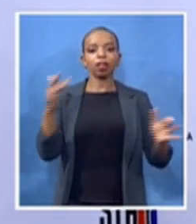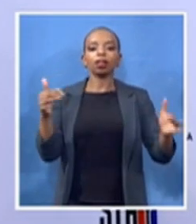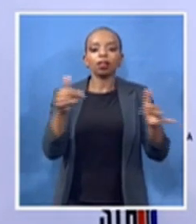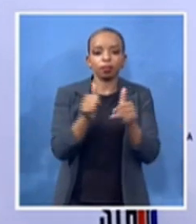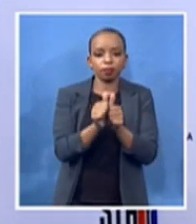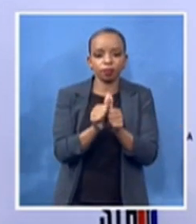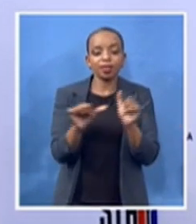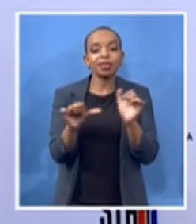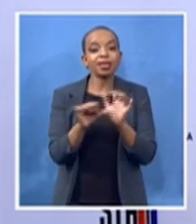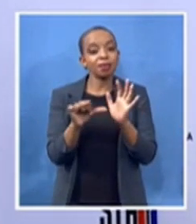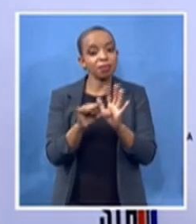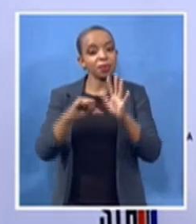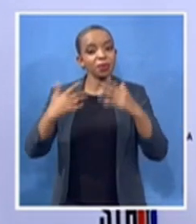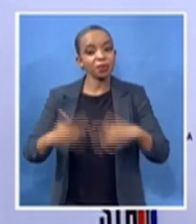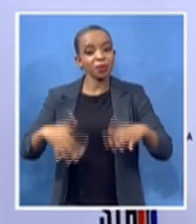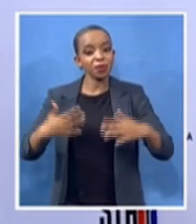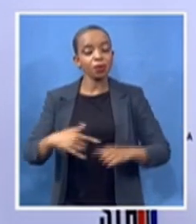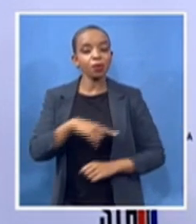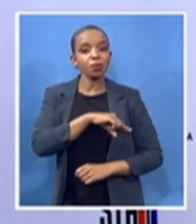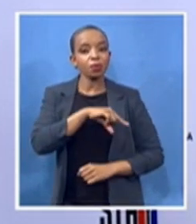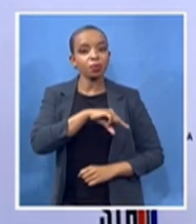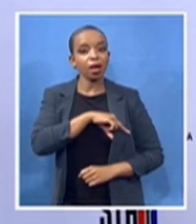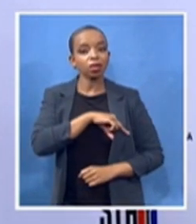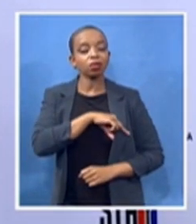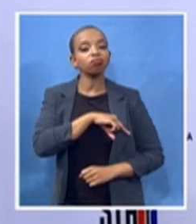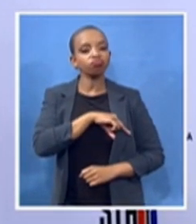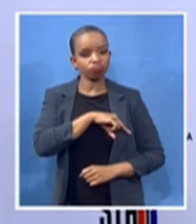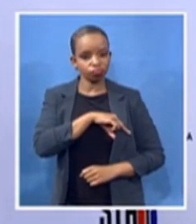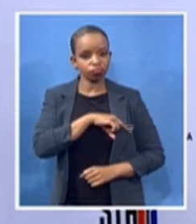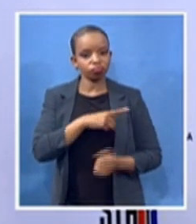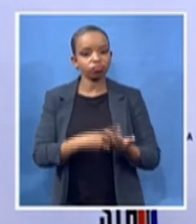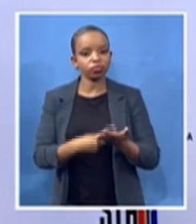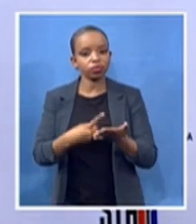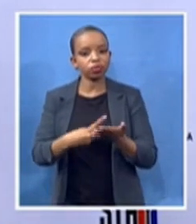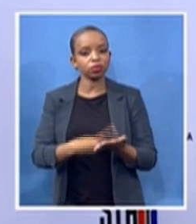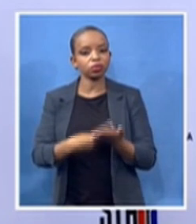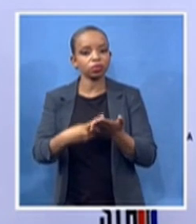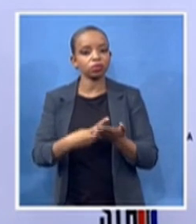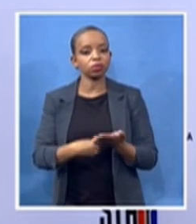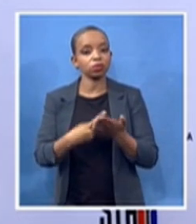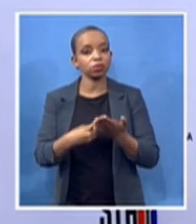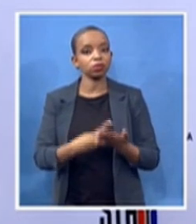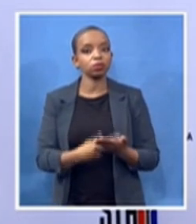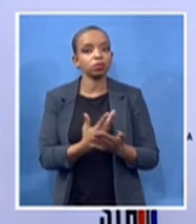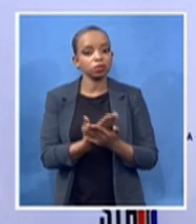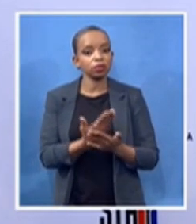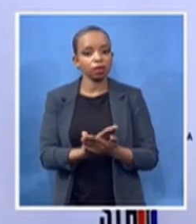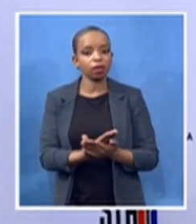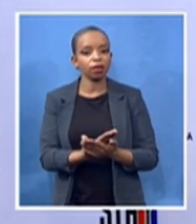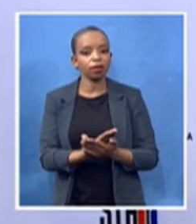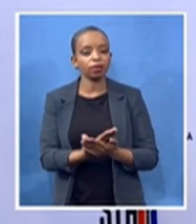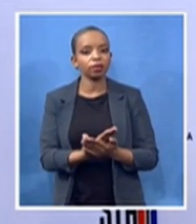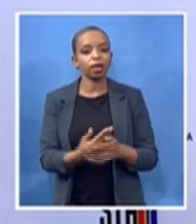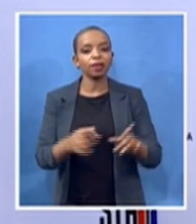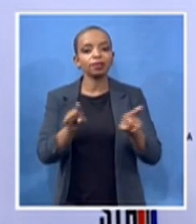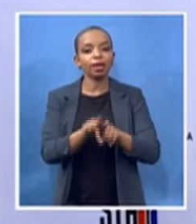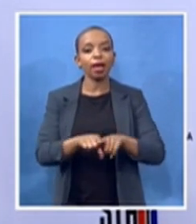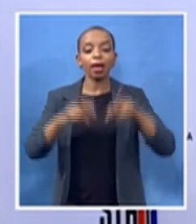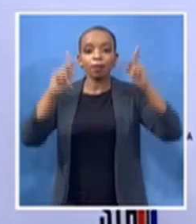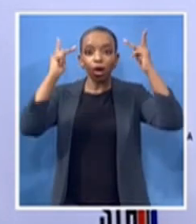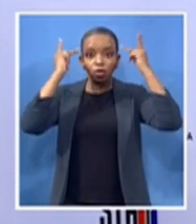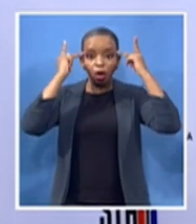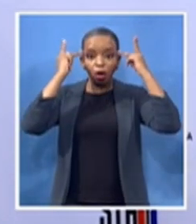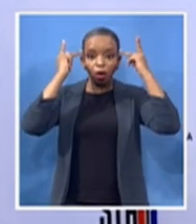discussion and obviously um allow for greater knowledge on the significance that she had in our